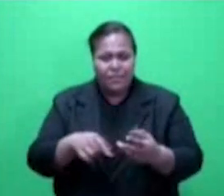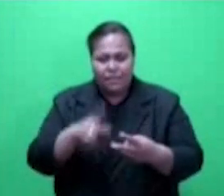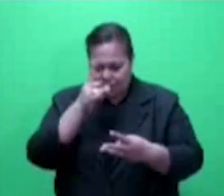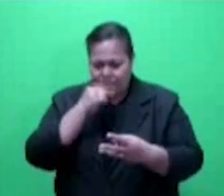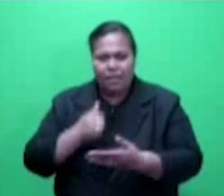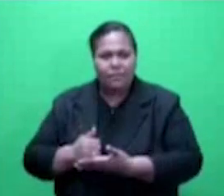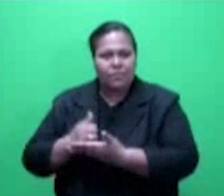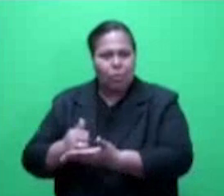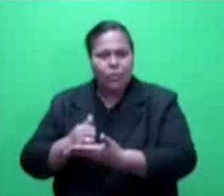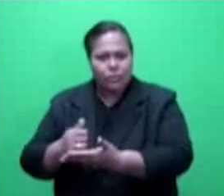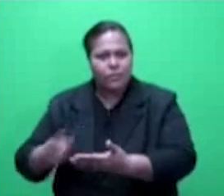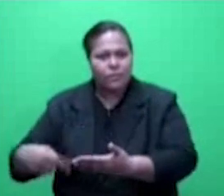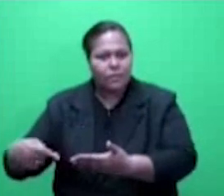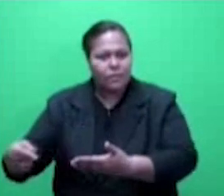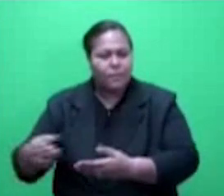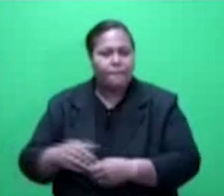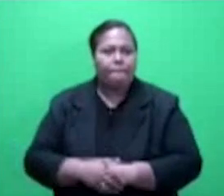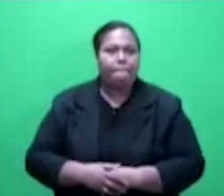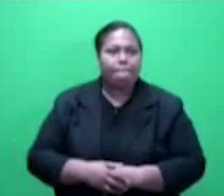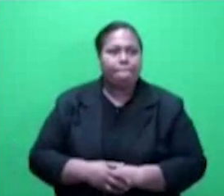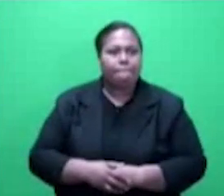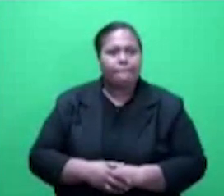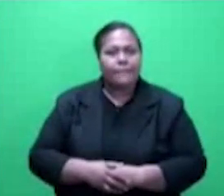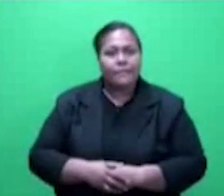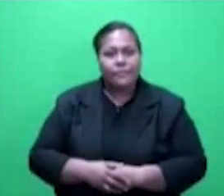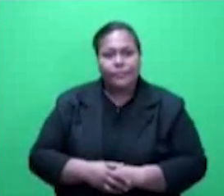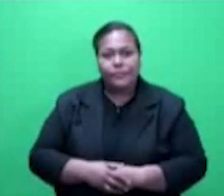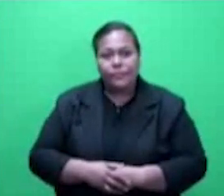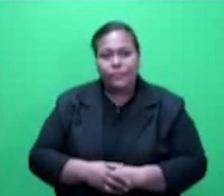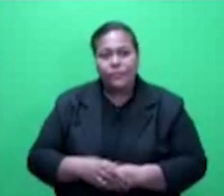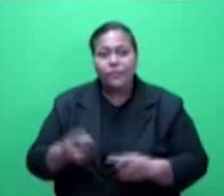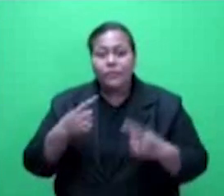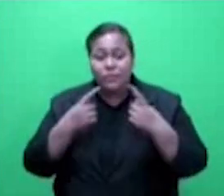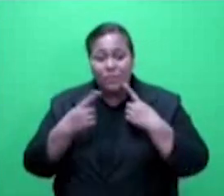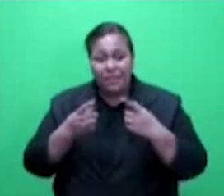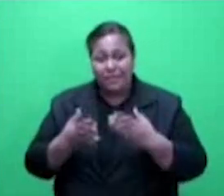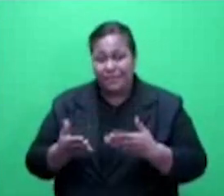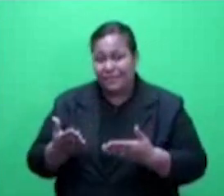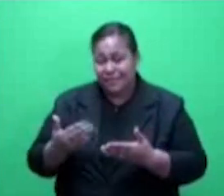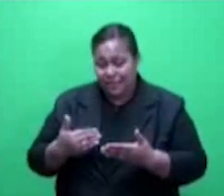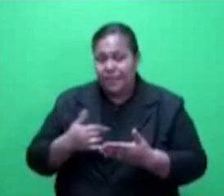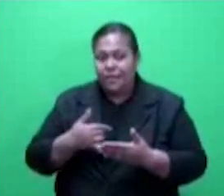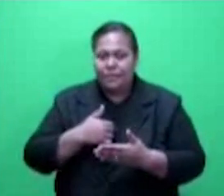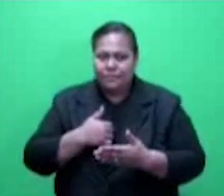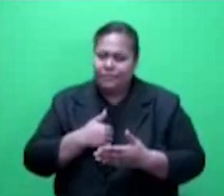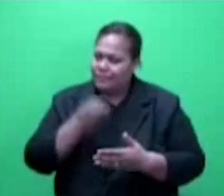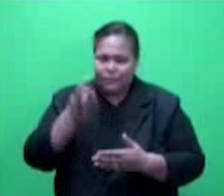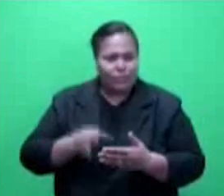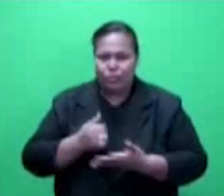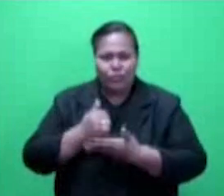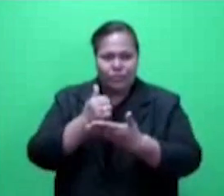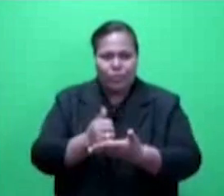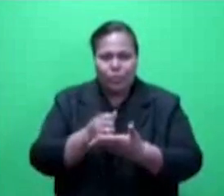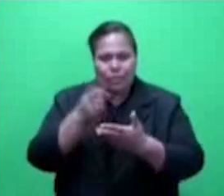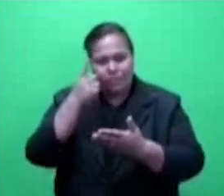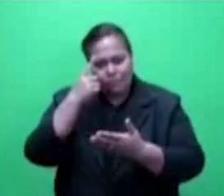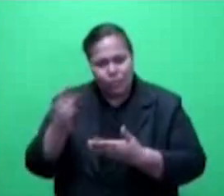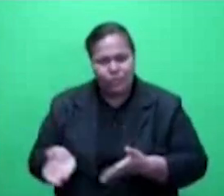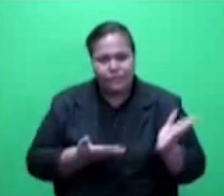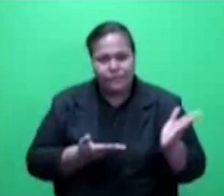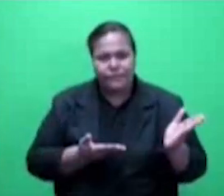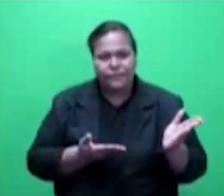sustain livelihoods. Based on these remarks, Honorable Speaker, I do not support the motion. Thank you, sir.